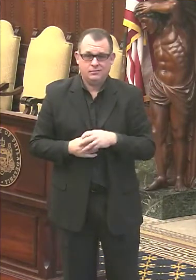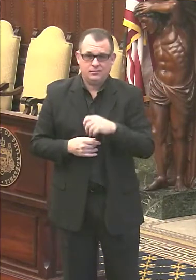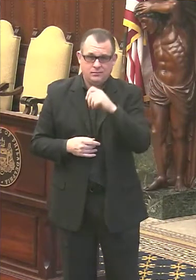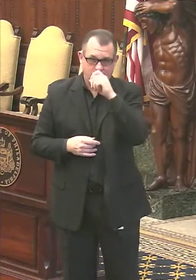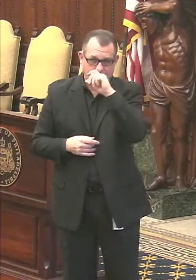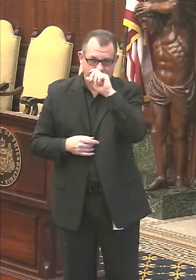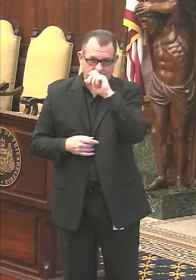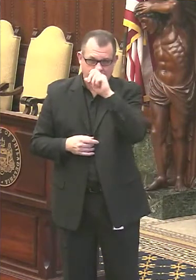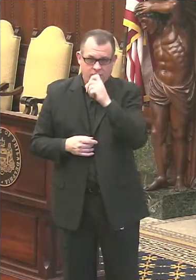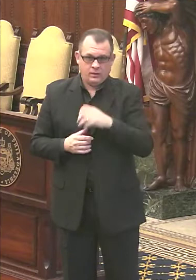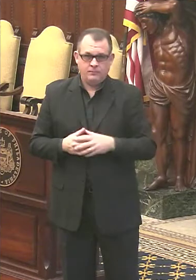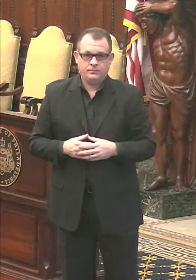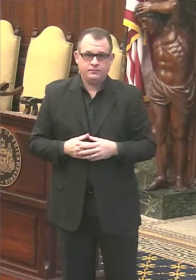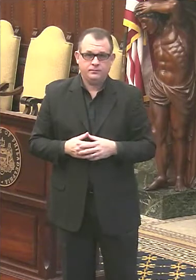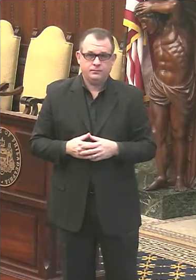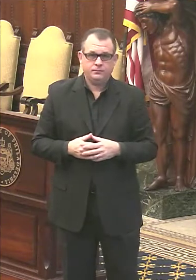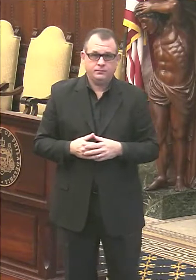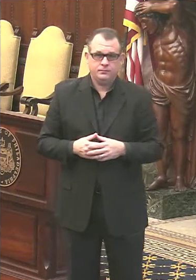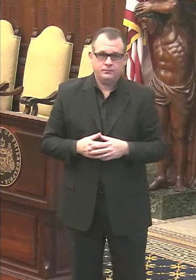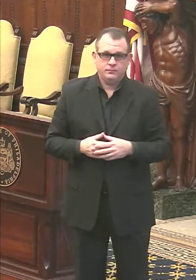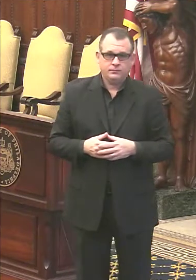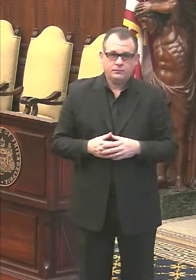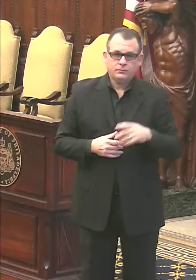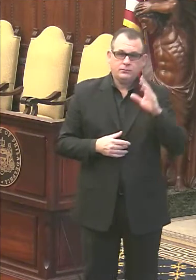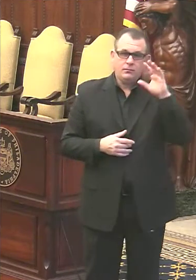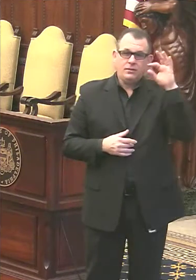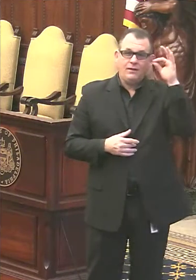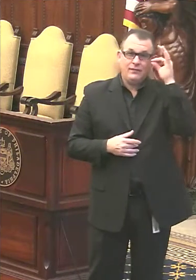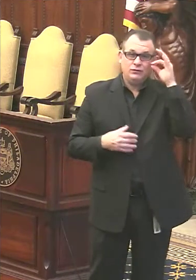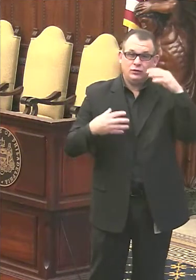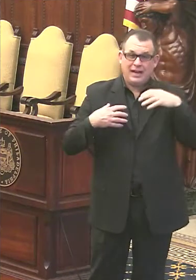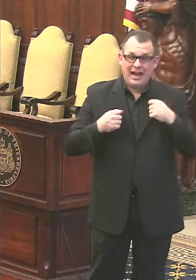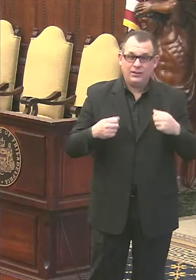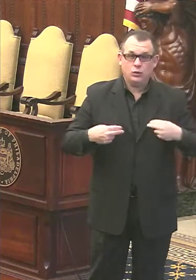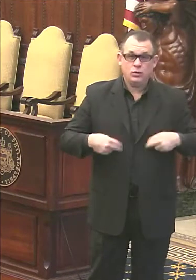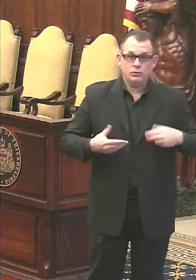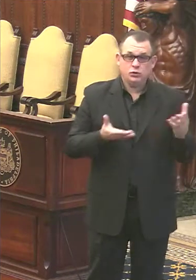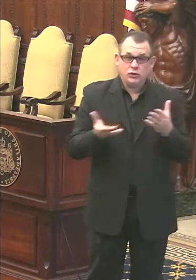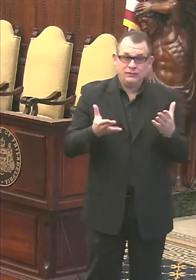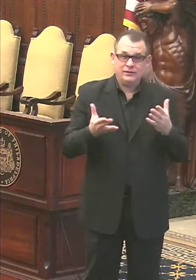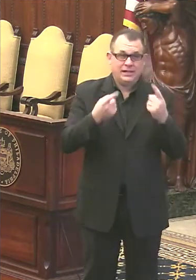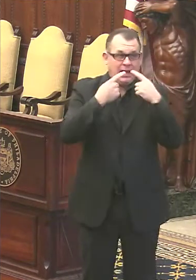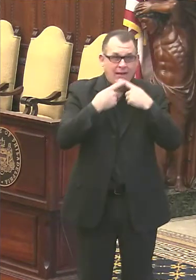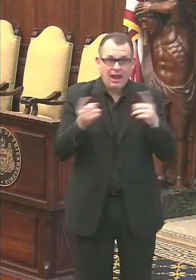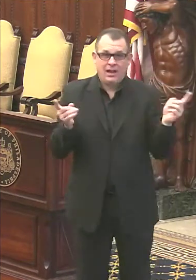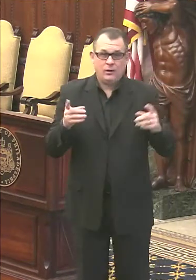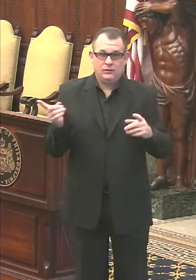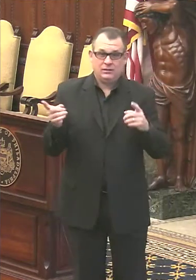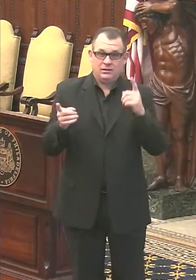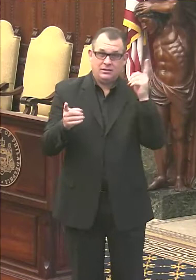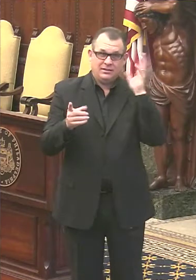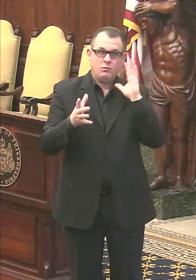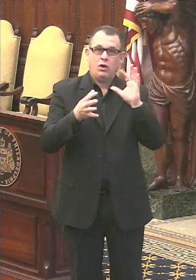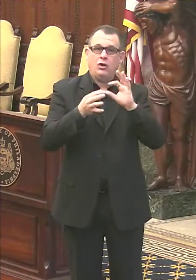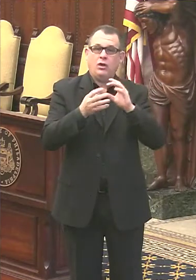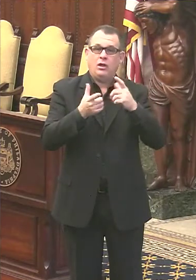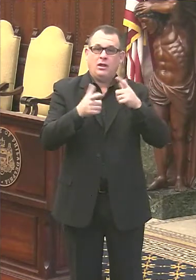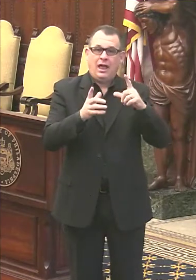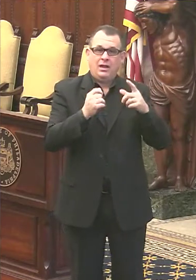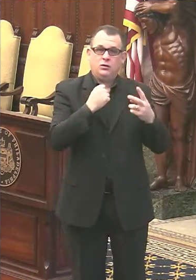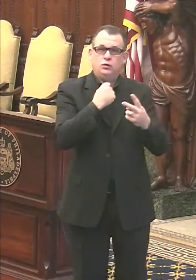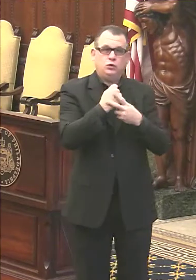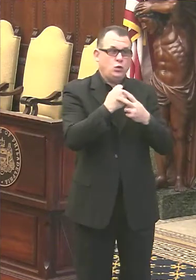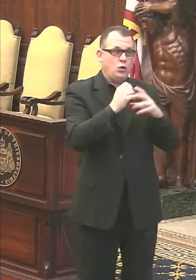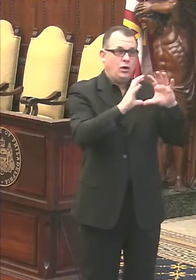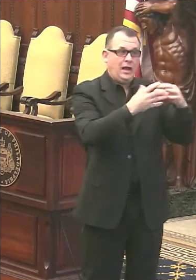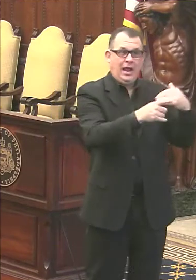homes. Now, the Federal Health and Human Services had announced that they were going to be releasing a stored amount of vaccine. So we